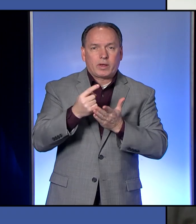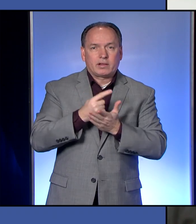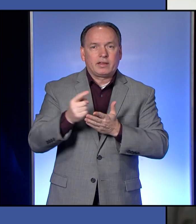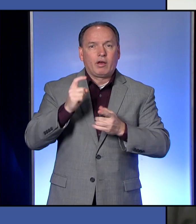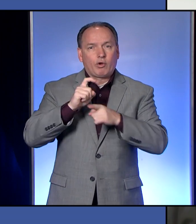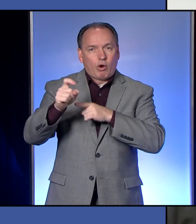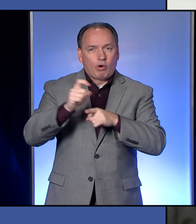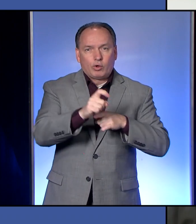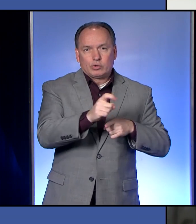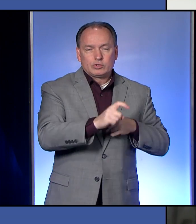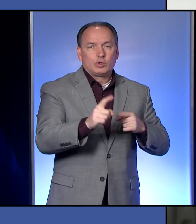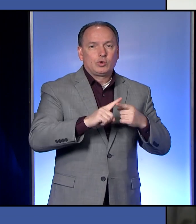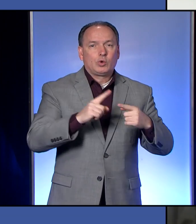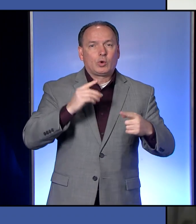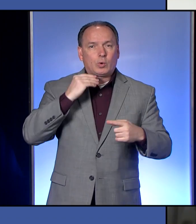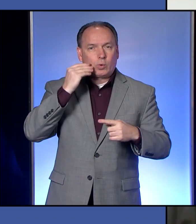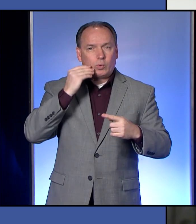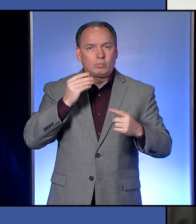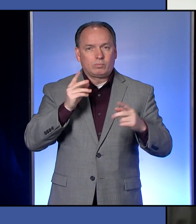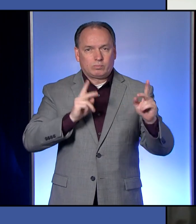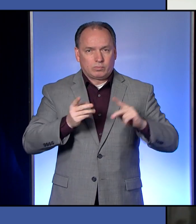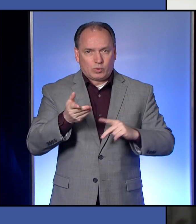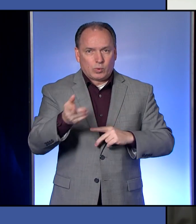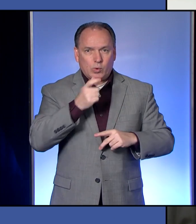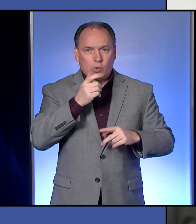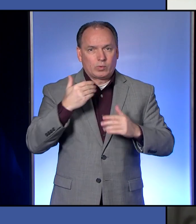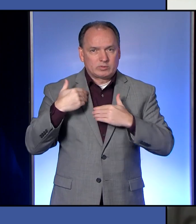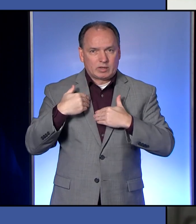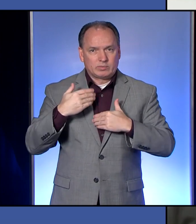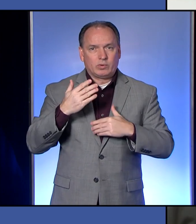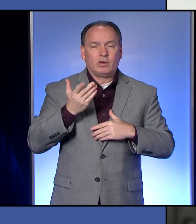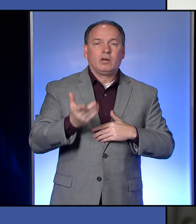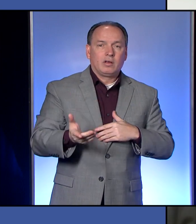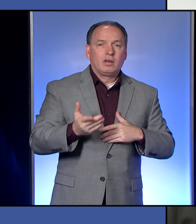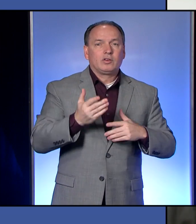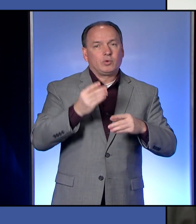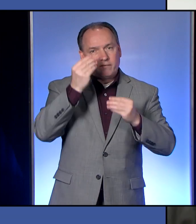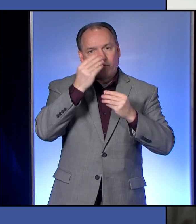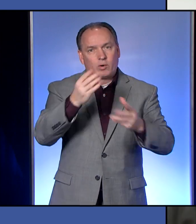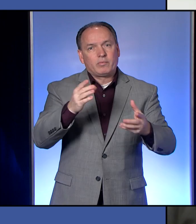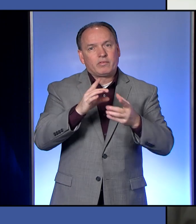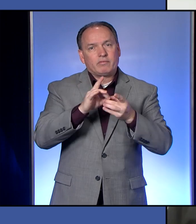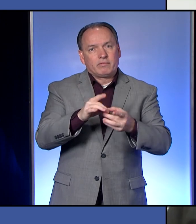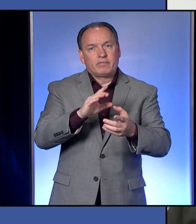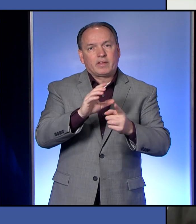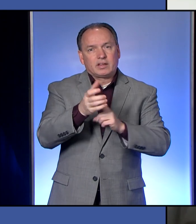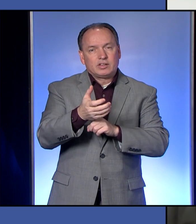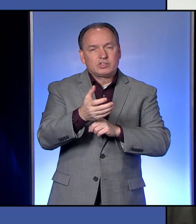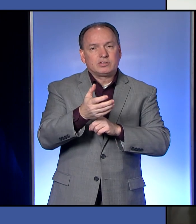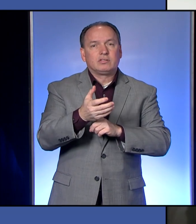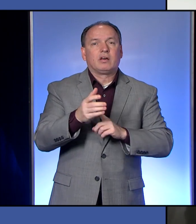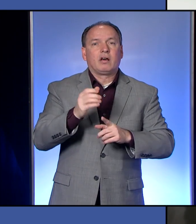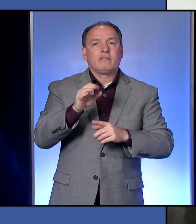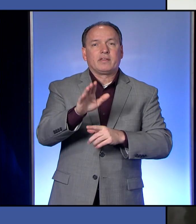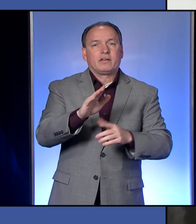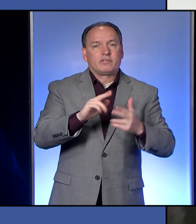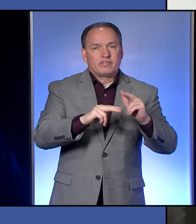calls that will go out to residents and their responsible parties, informing them of the conditions of the facilities per the CMS